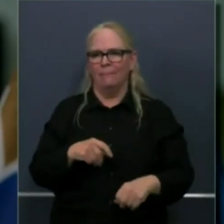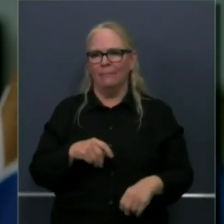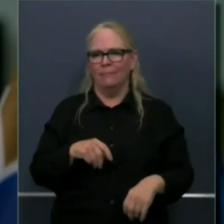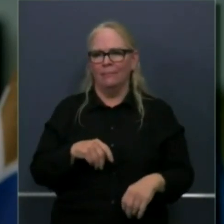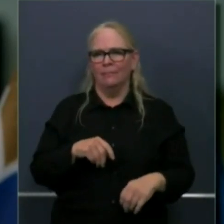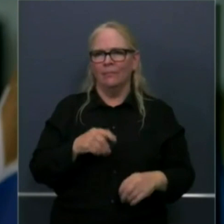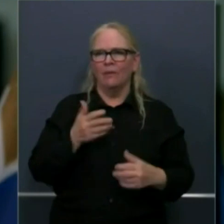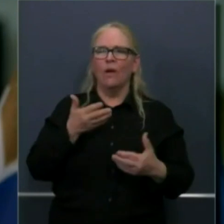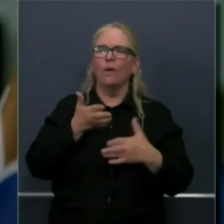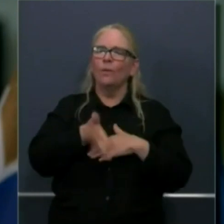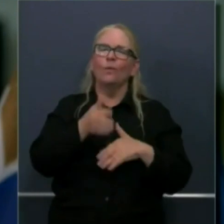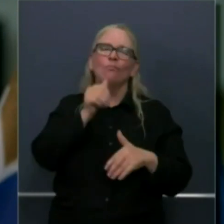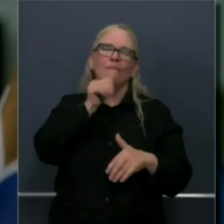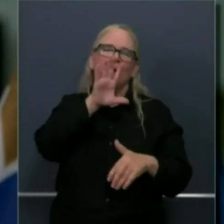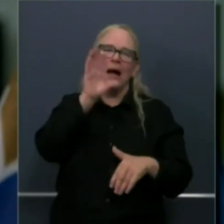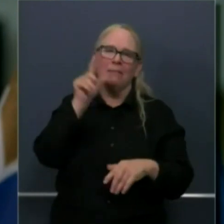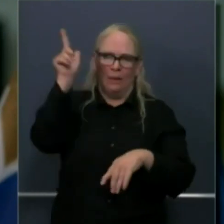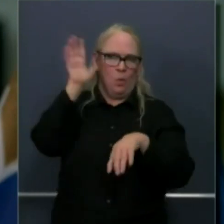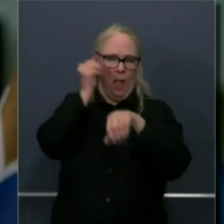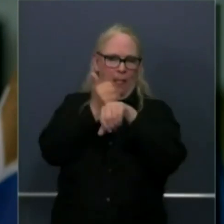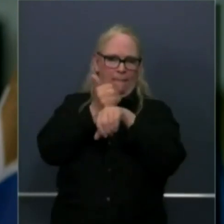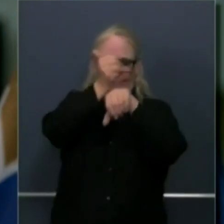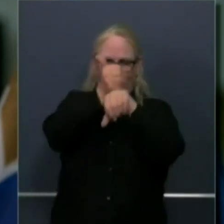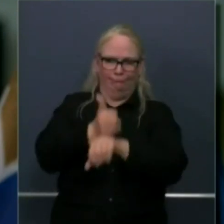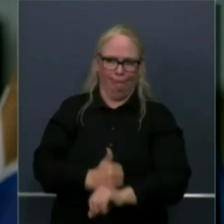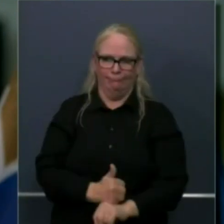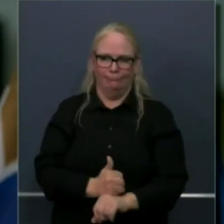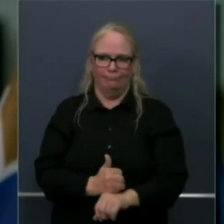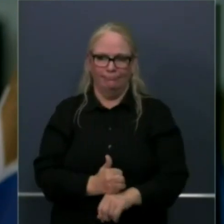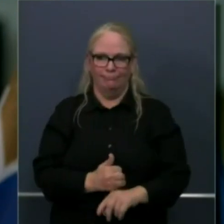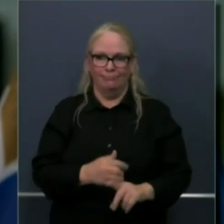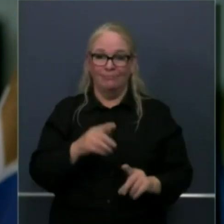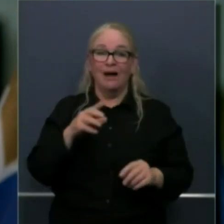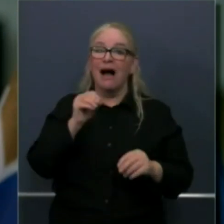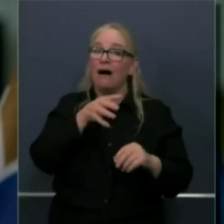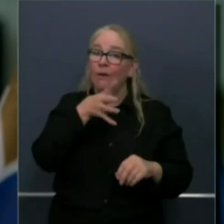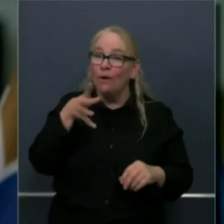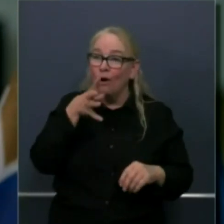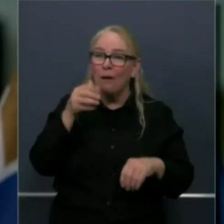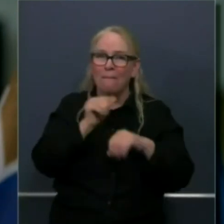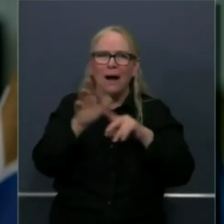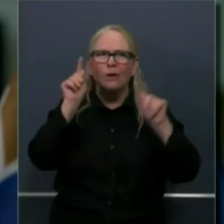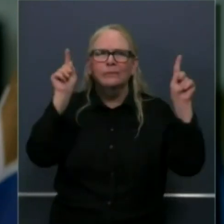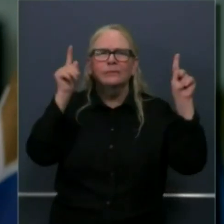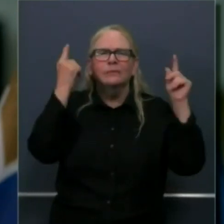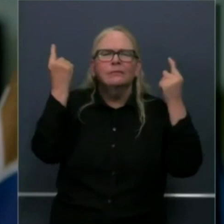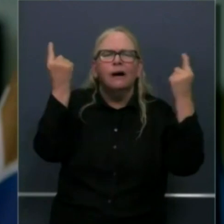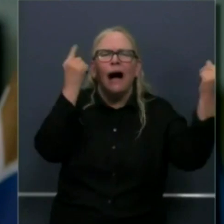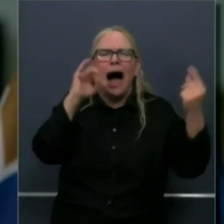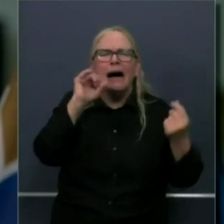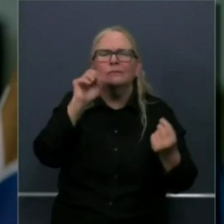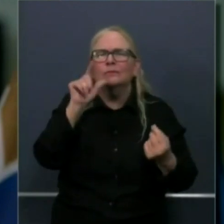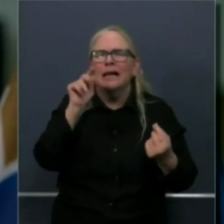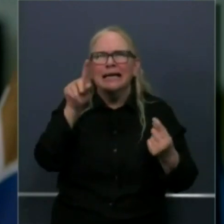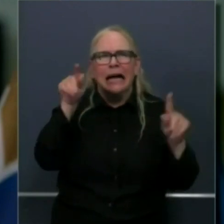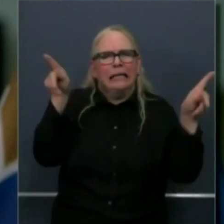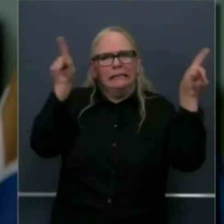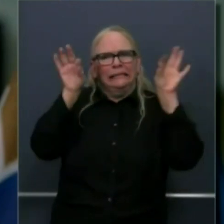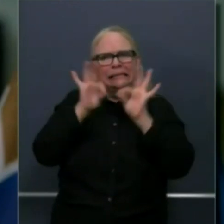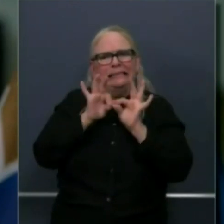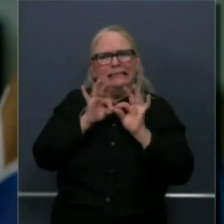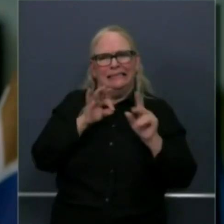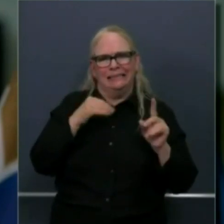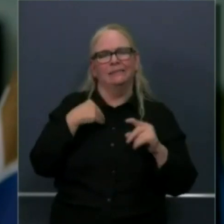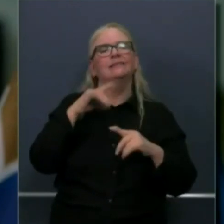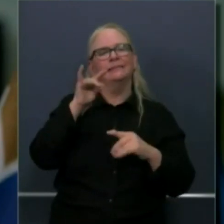been producing significantly in rural California has now committed an additional six sites. I gave you two specific counties where those sites